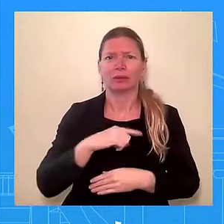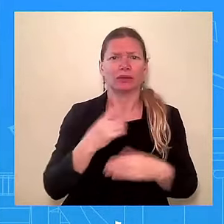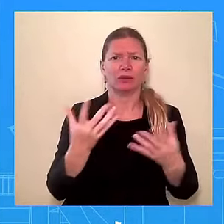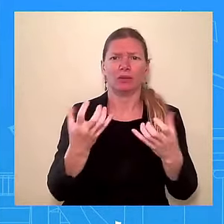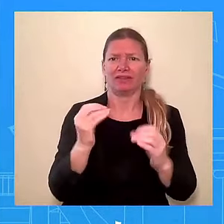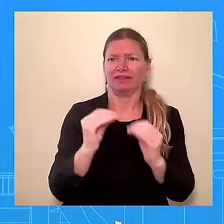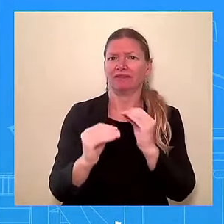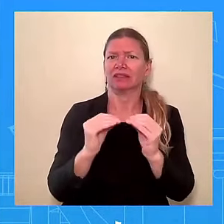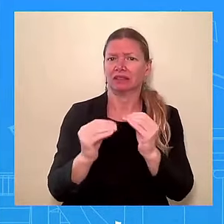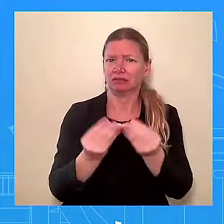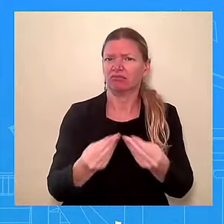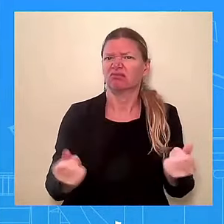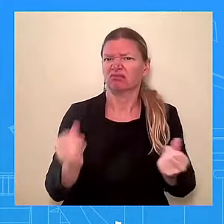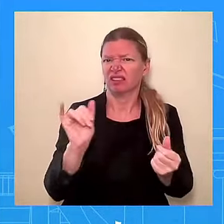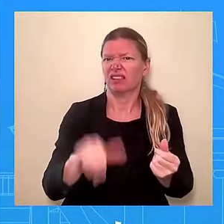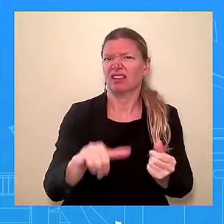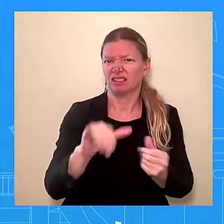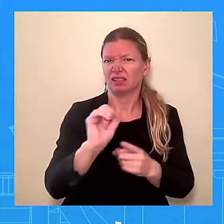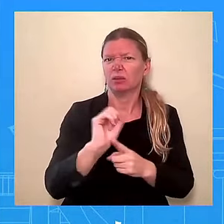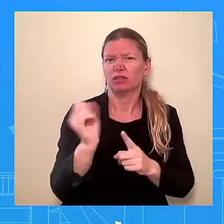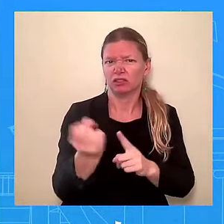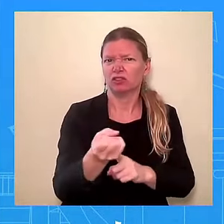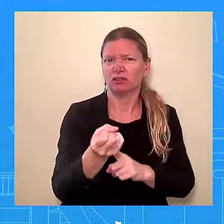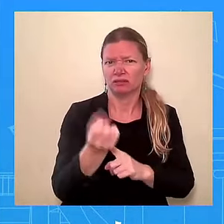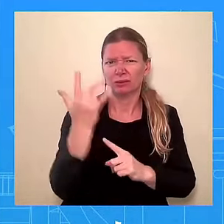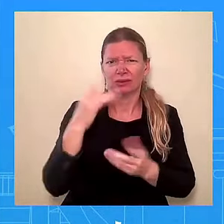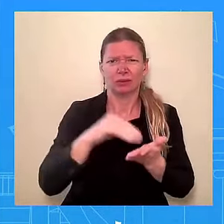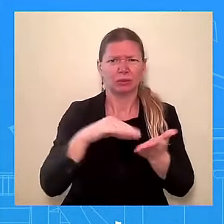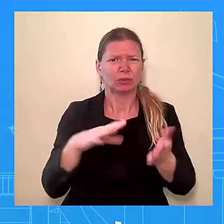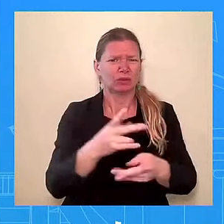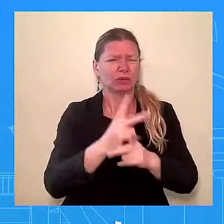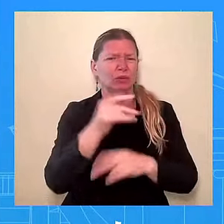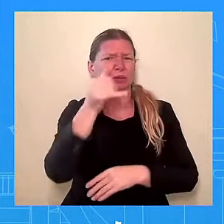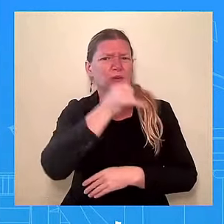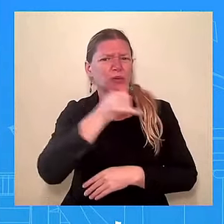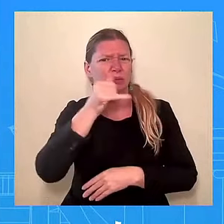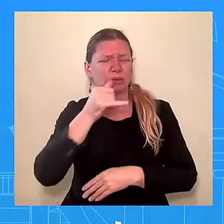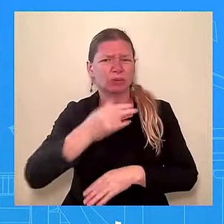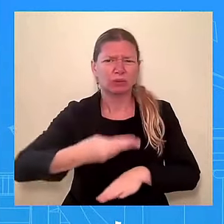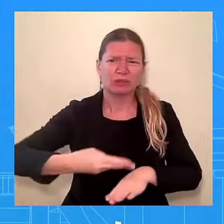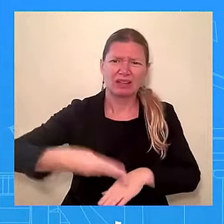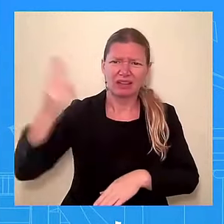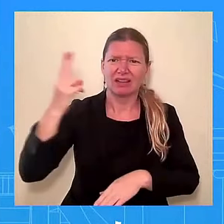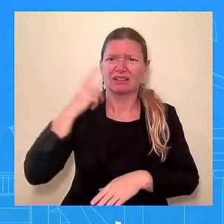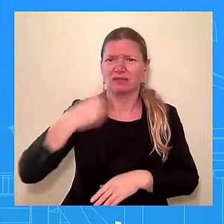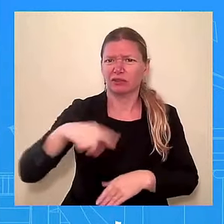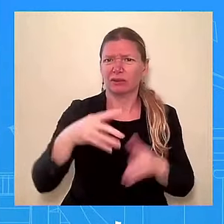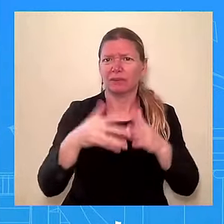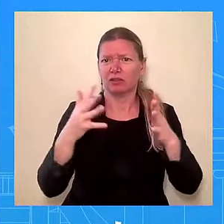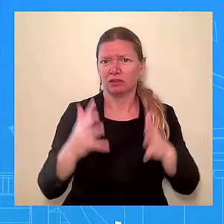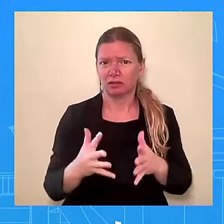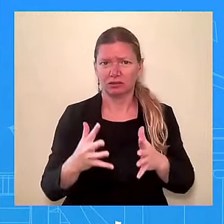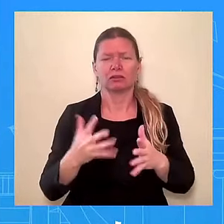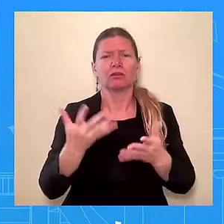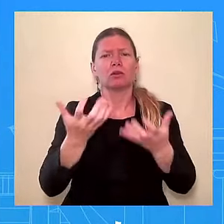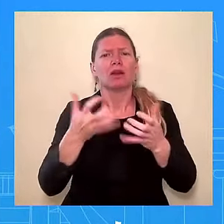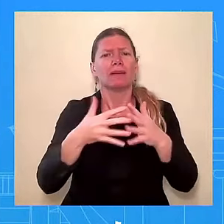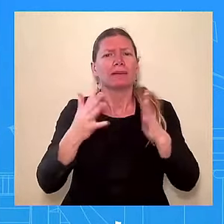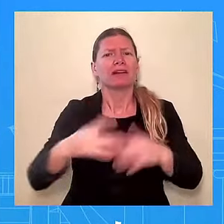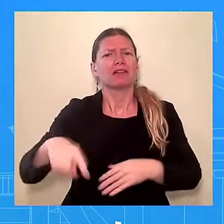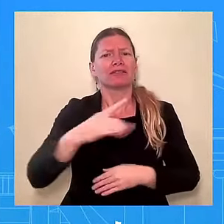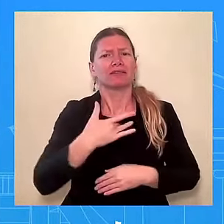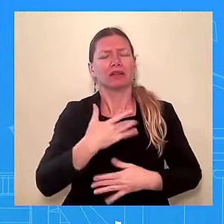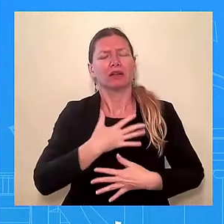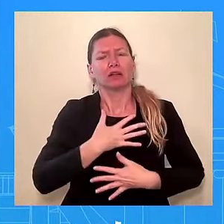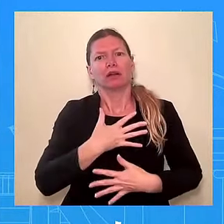and giving Americans a little bit more breathing room. Next, I want to highlight our new announcement to address the overdose epidemic